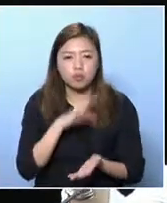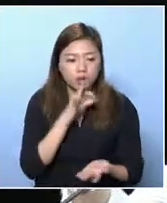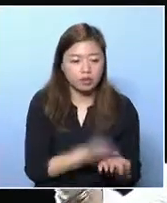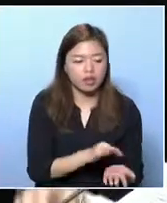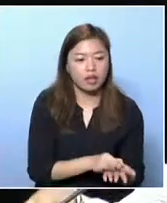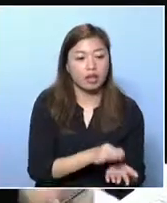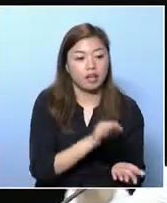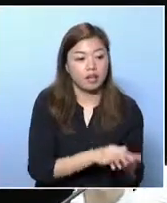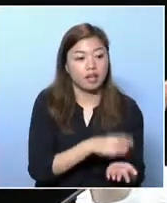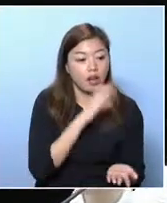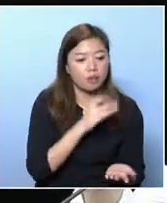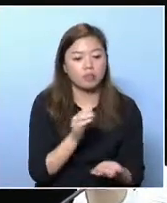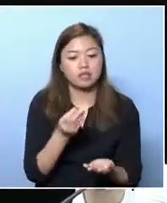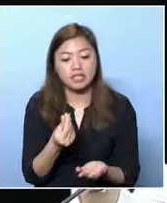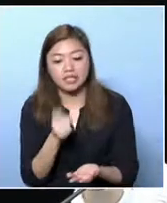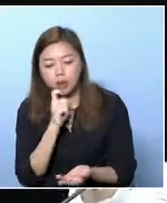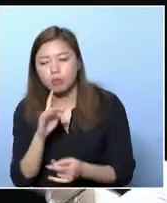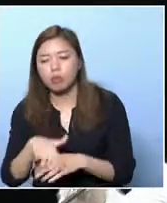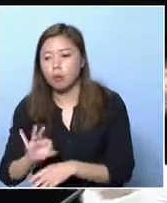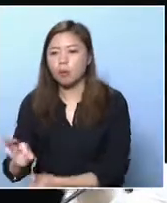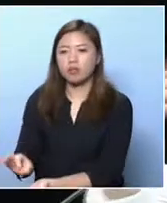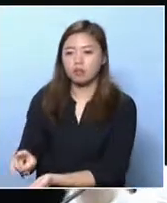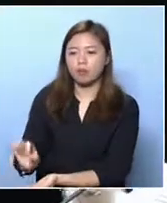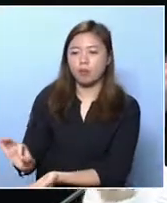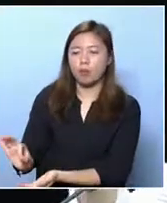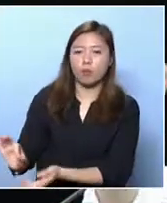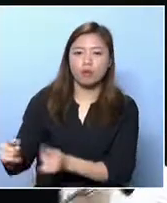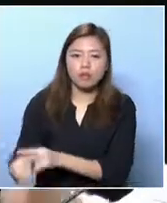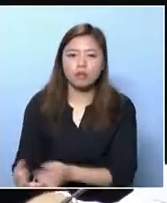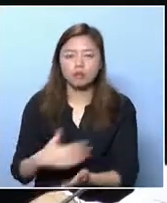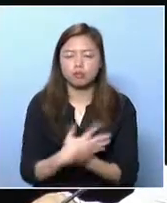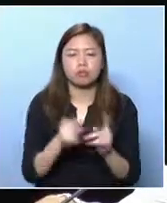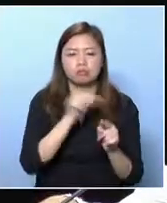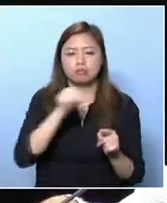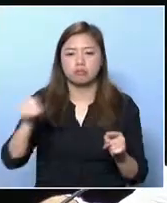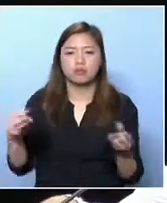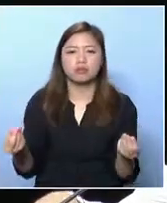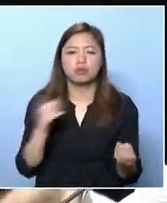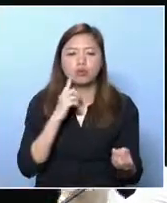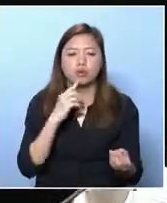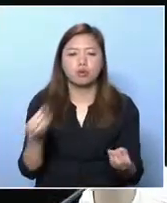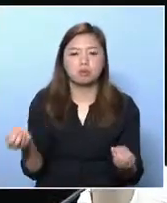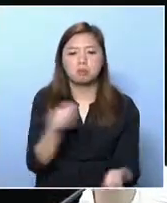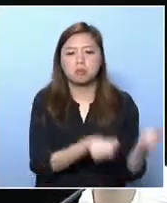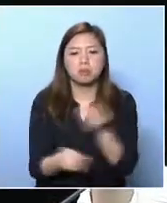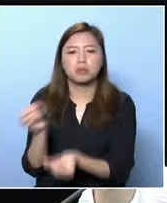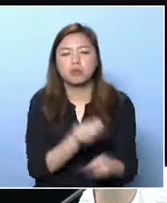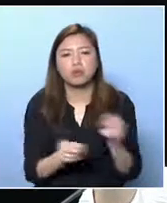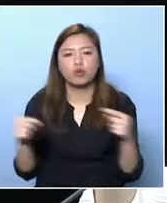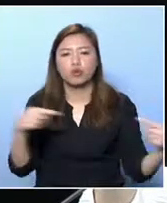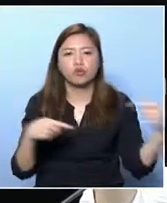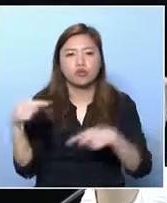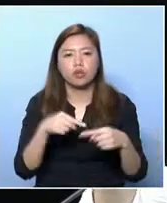will always have something missing in the equation.